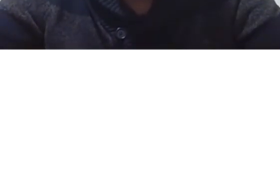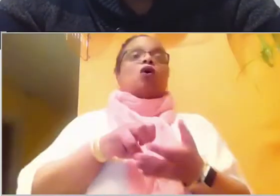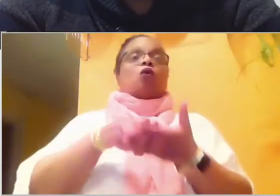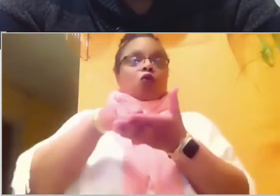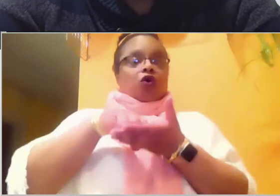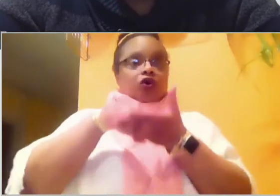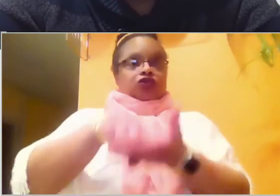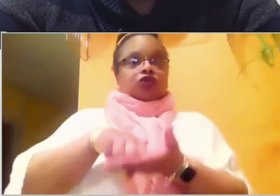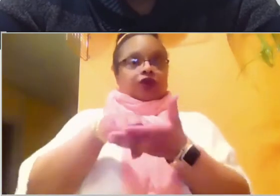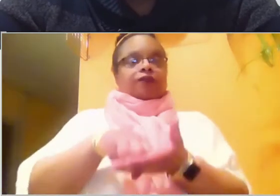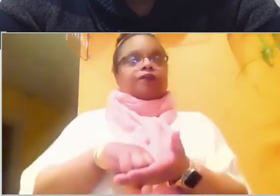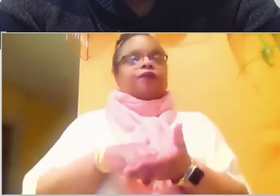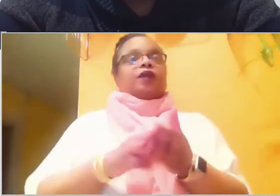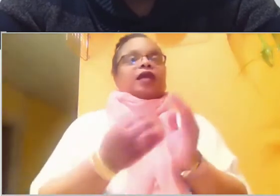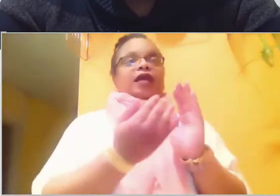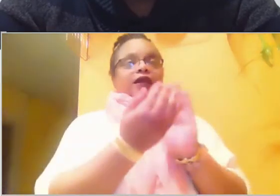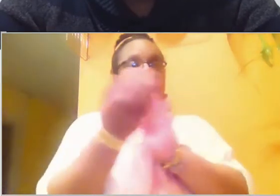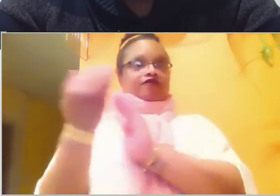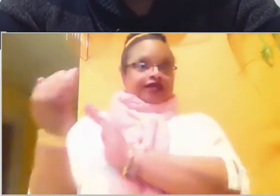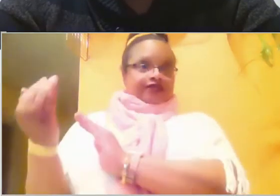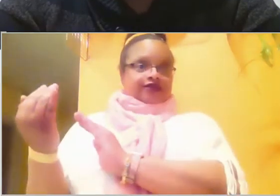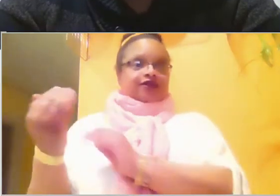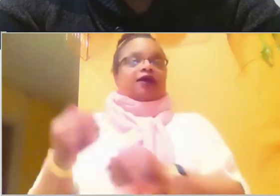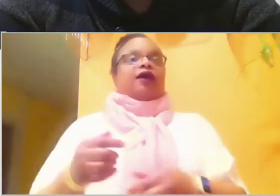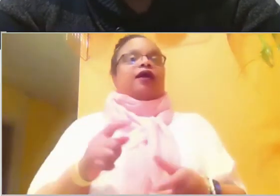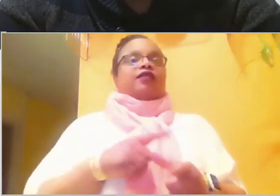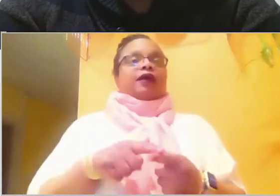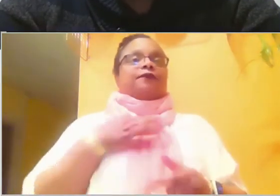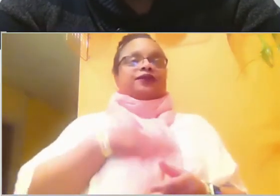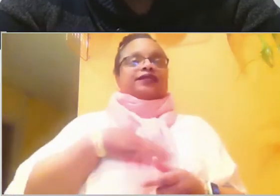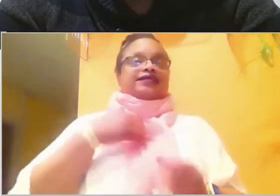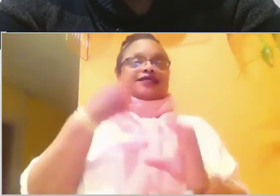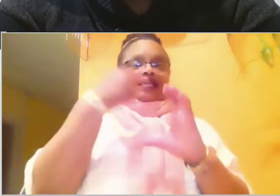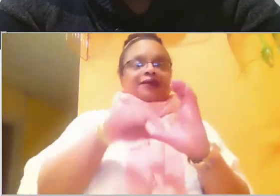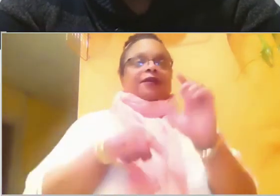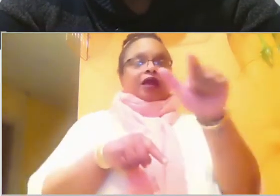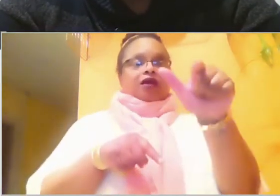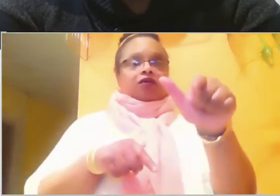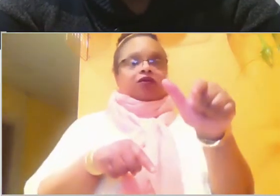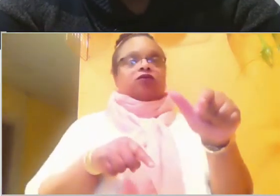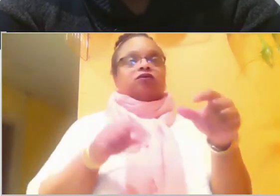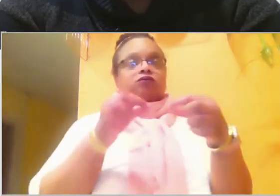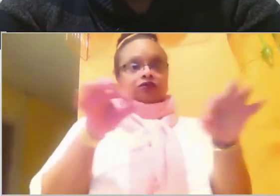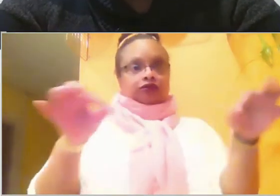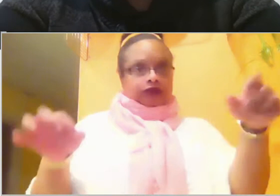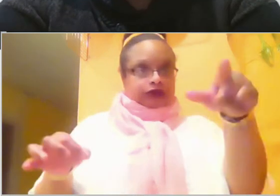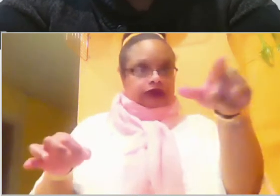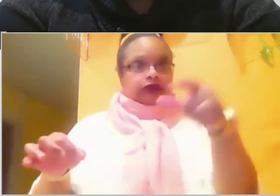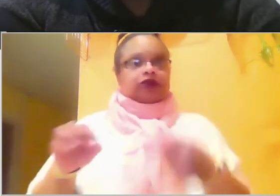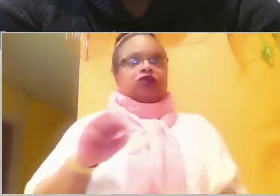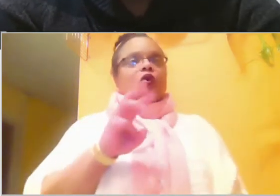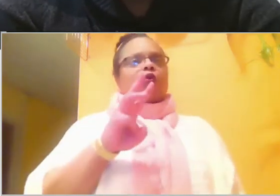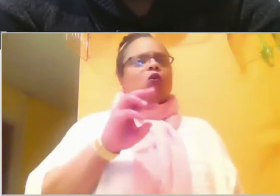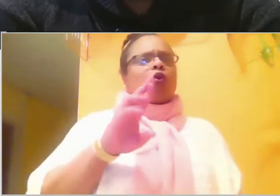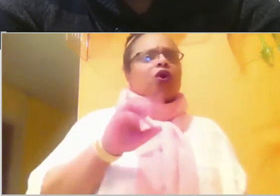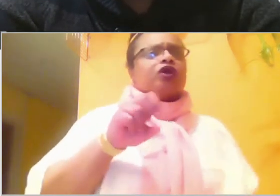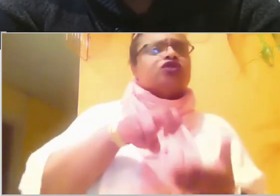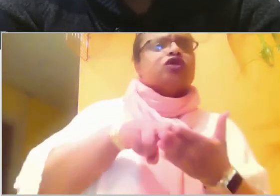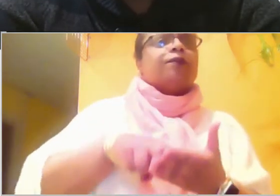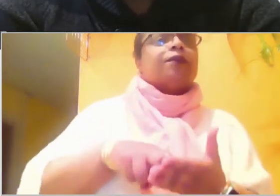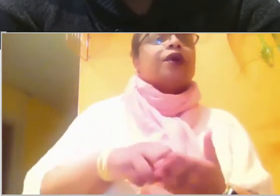ask that you please send an email to worshipdirectors at licoc.org, and you'll be placed in one of our cohorts,